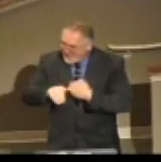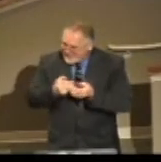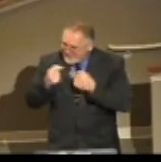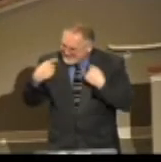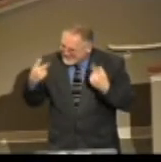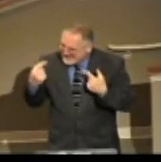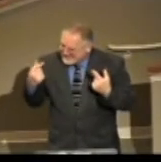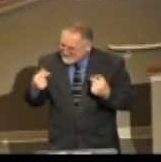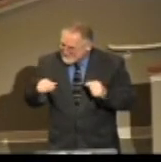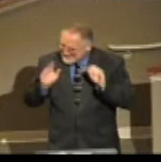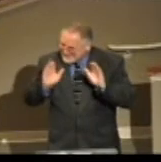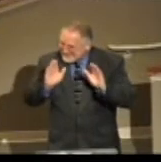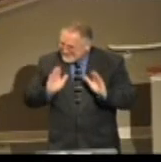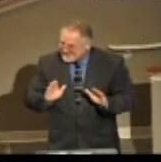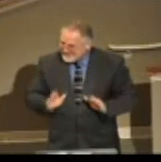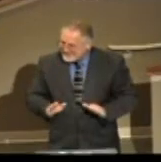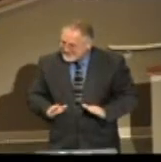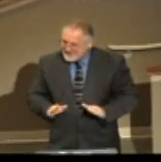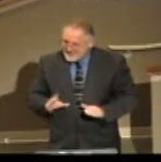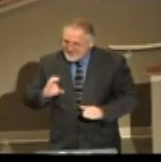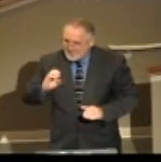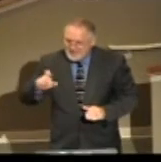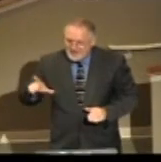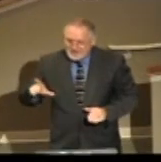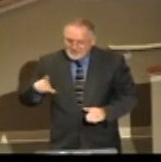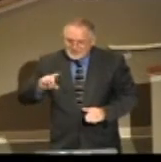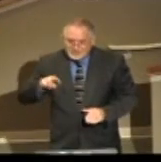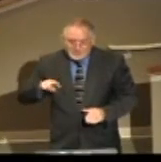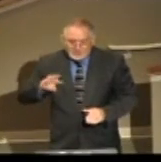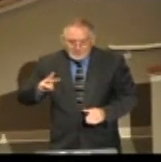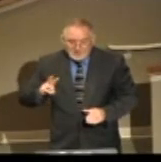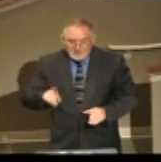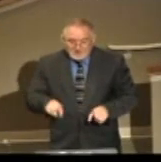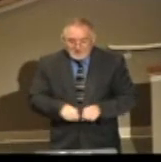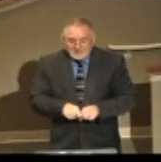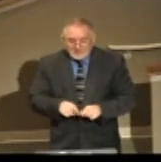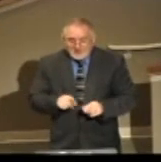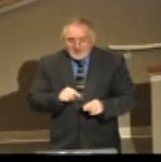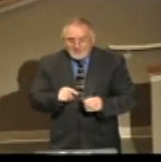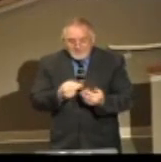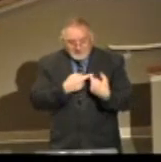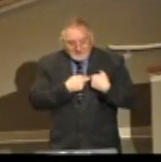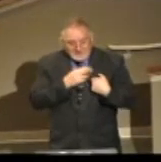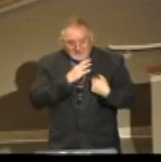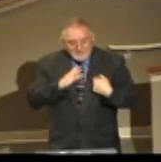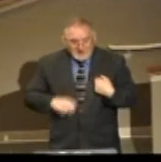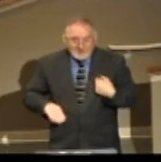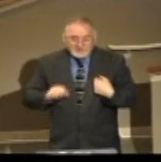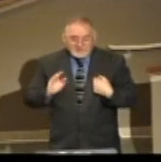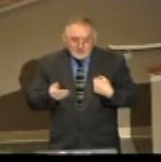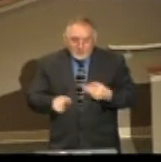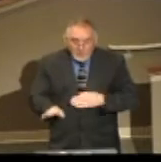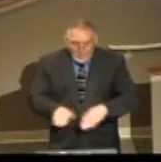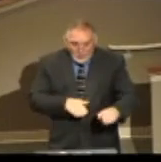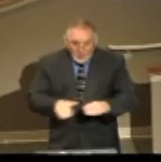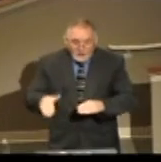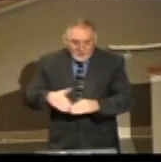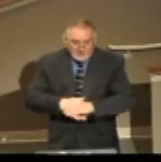time. The Bible says in Colossians 2, 6, As you've therefore received Christ Jesus the Lord, so walk you in him.